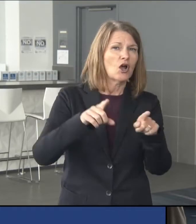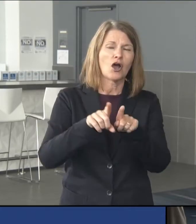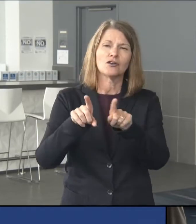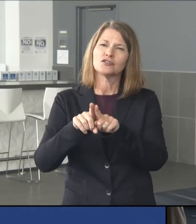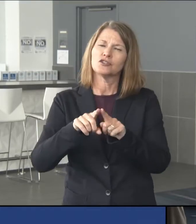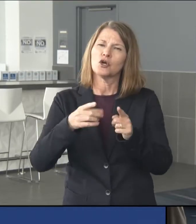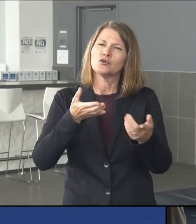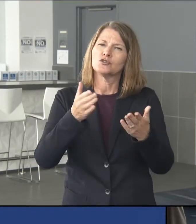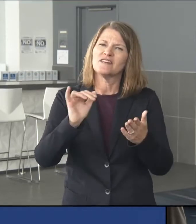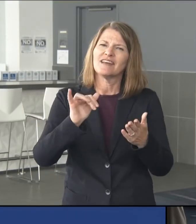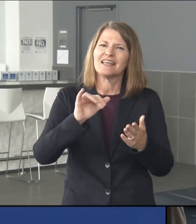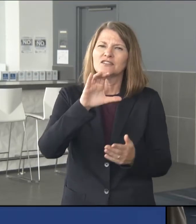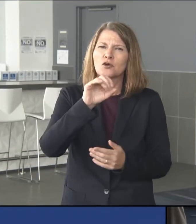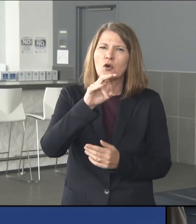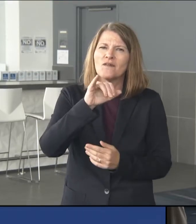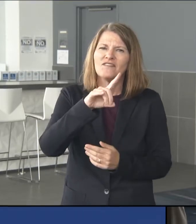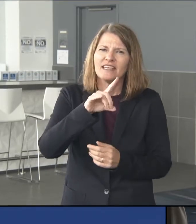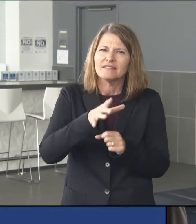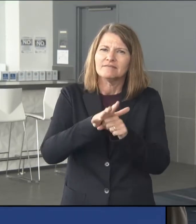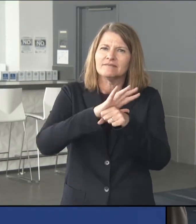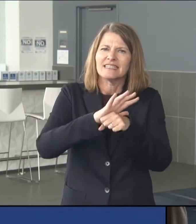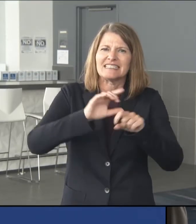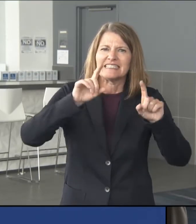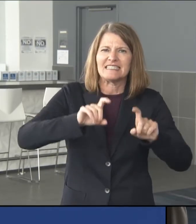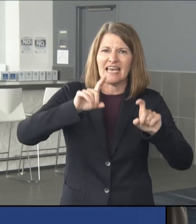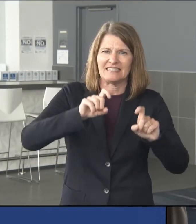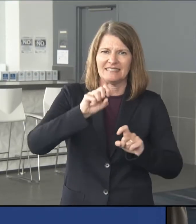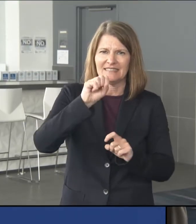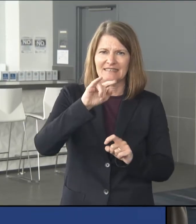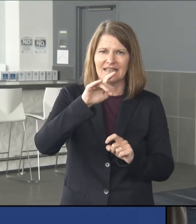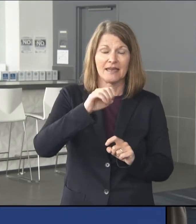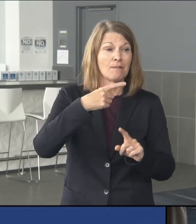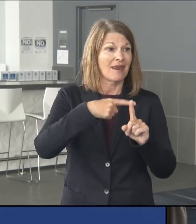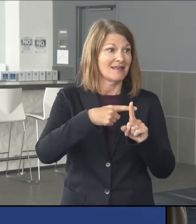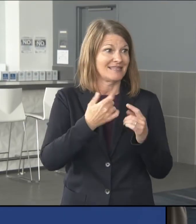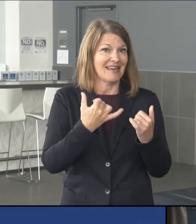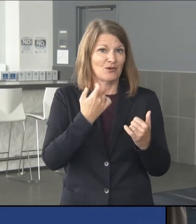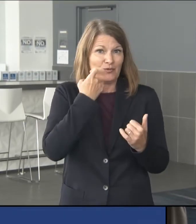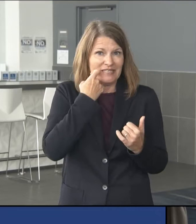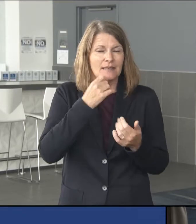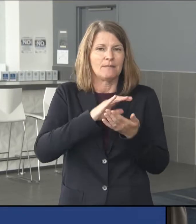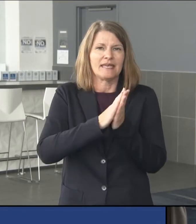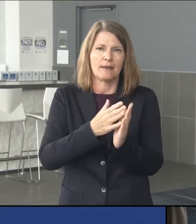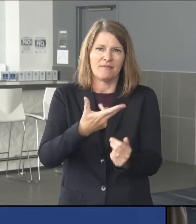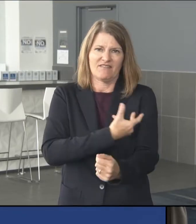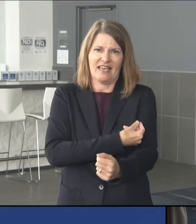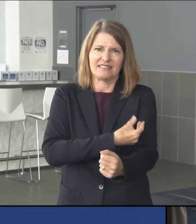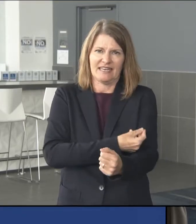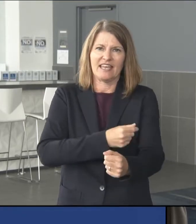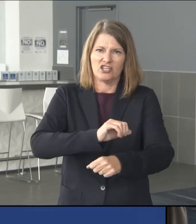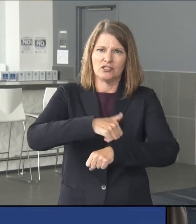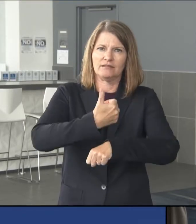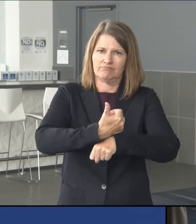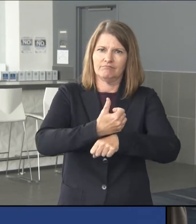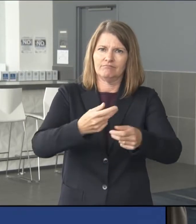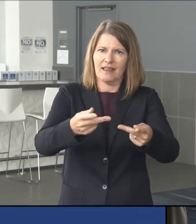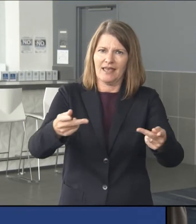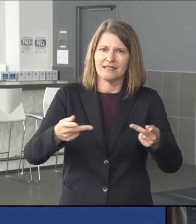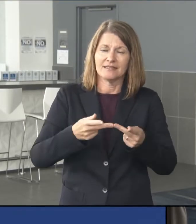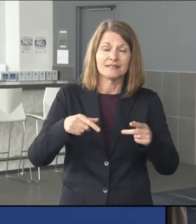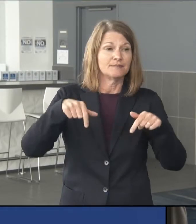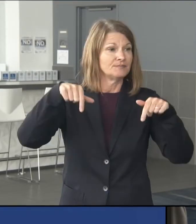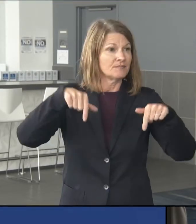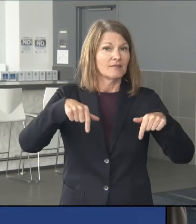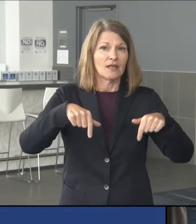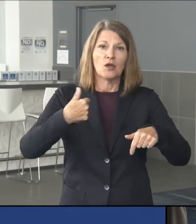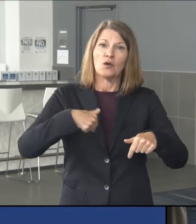testing site and, most recently, a vaccination location. This is a place where we do